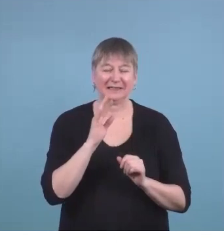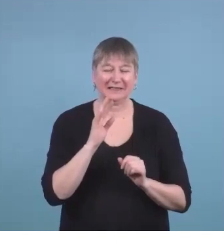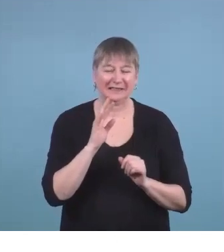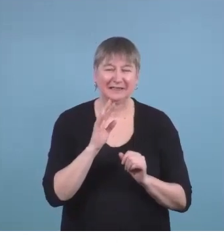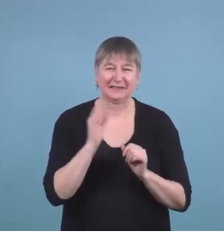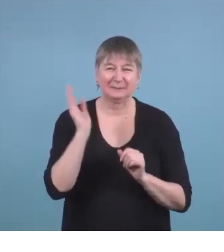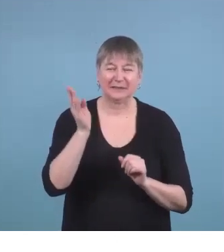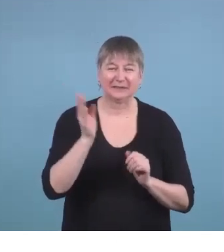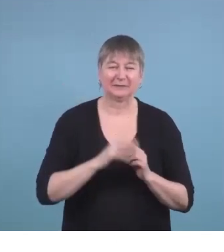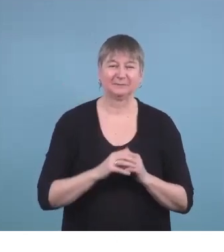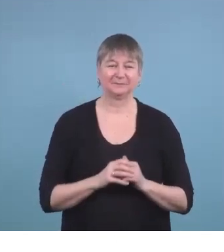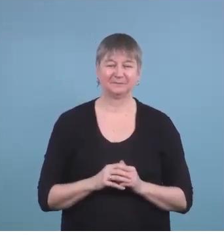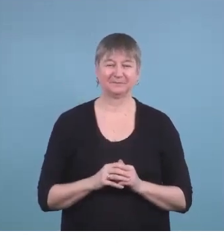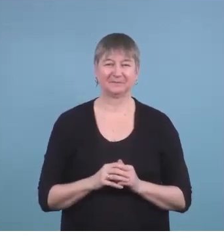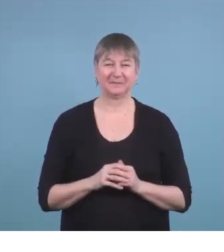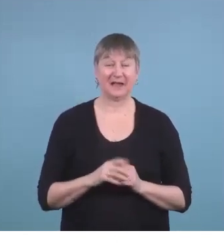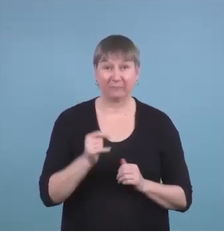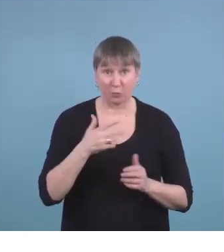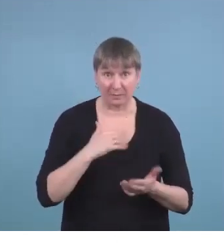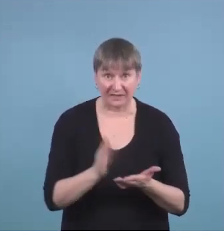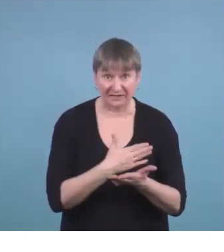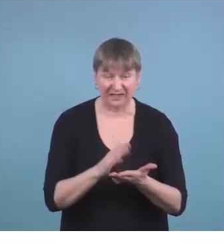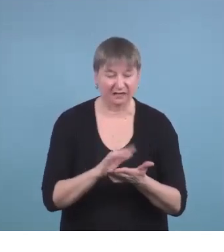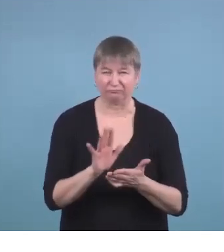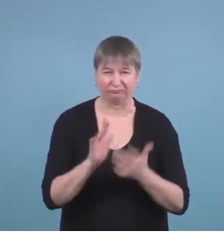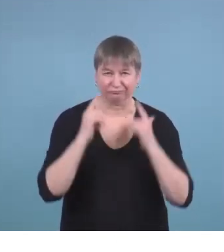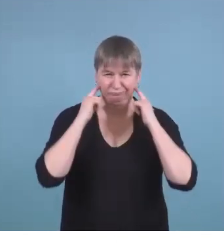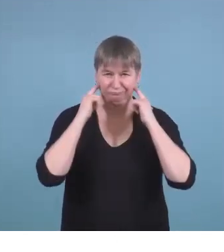I could sing but that would be terrible for anyone who can hear